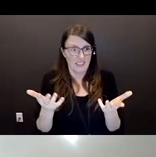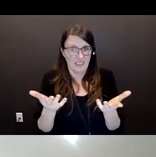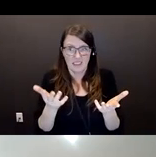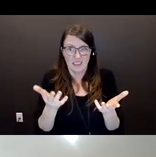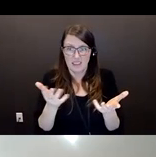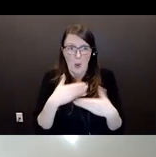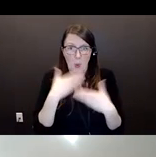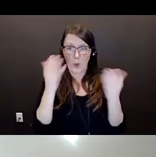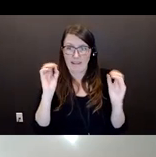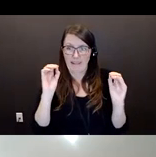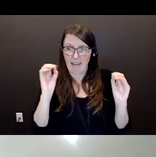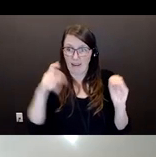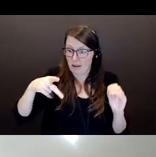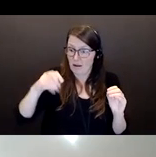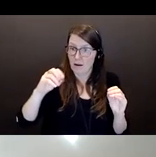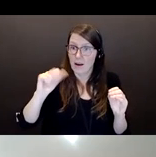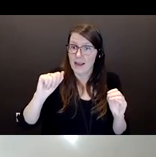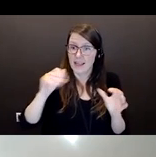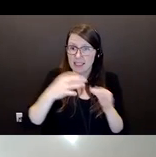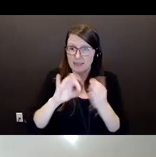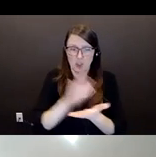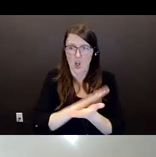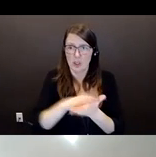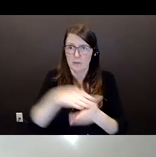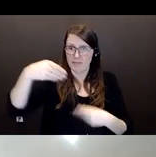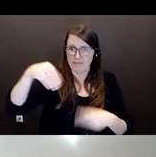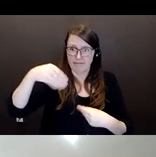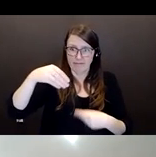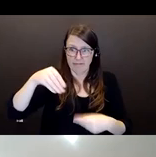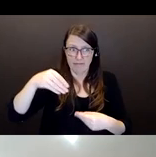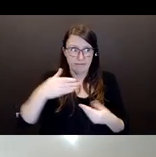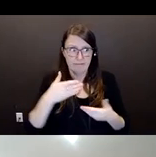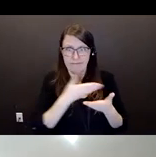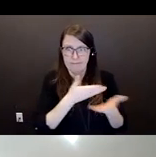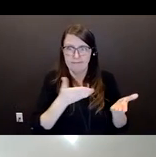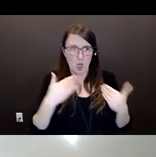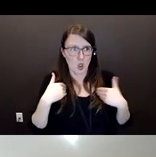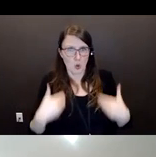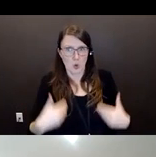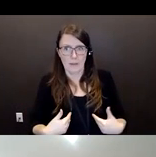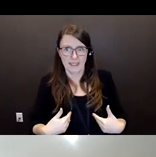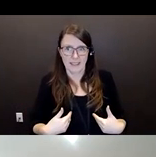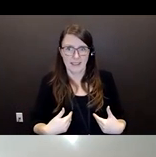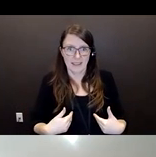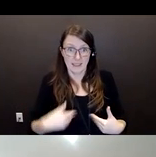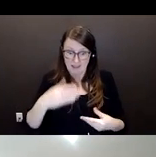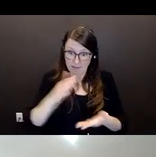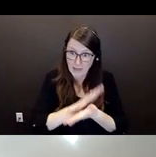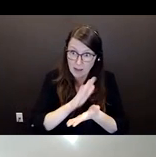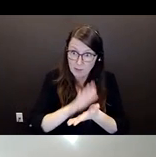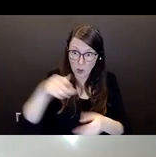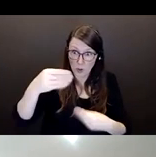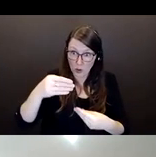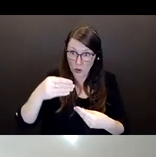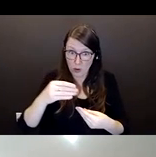attorney is a document. Uh, we are all humans. We cannot be a document, but more importantly, and I may find like I'm